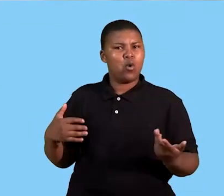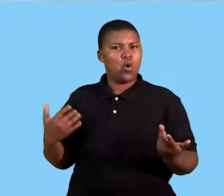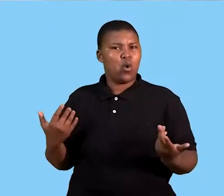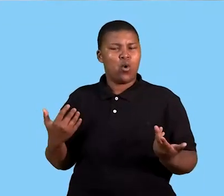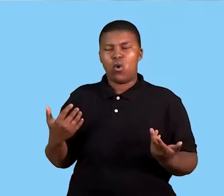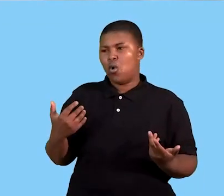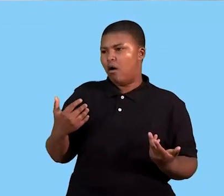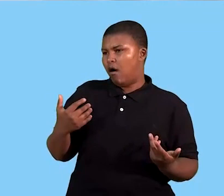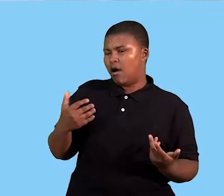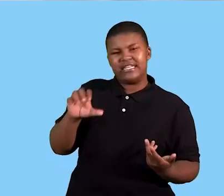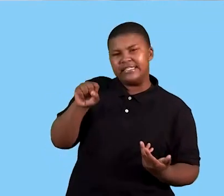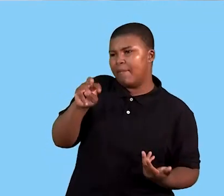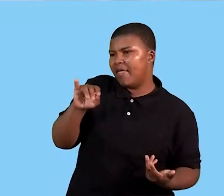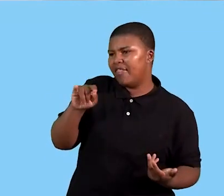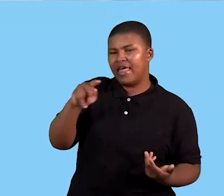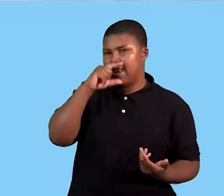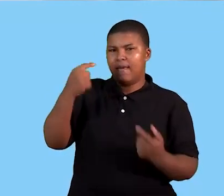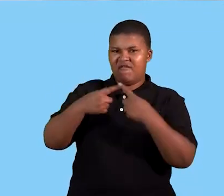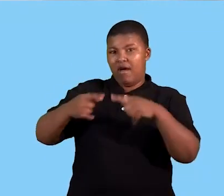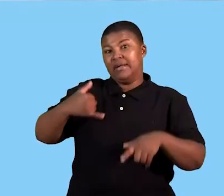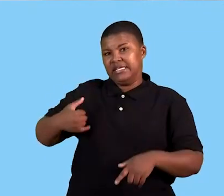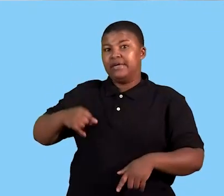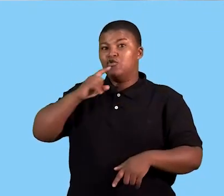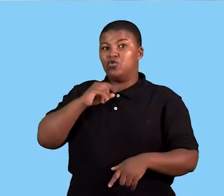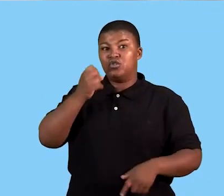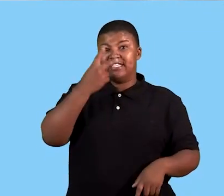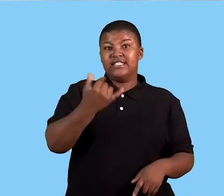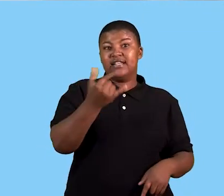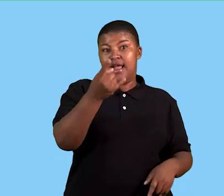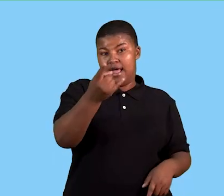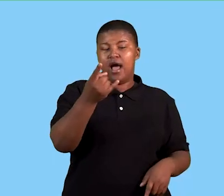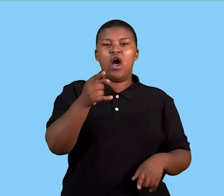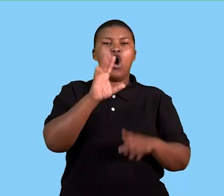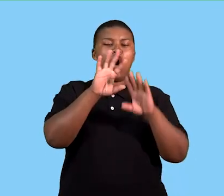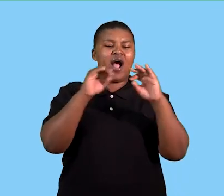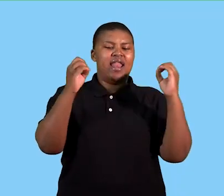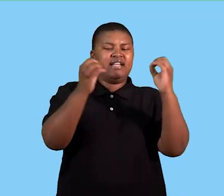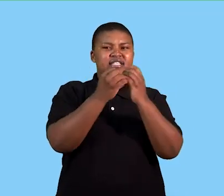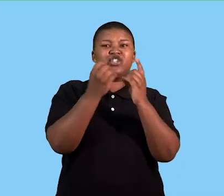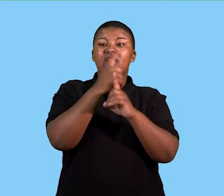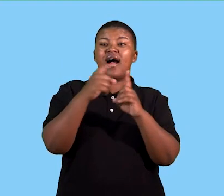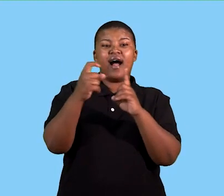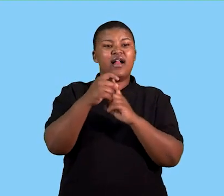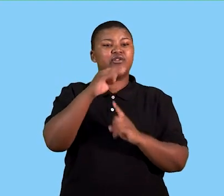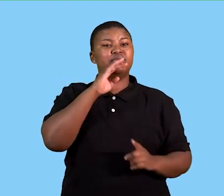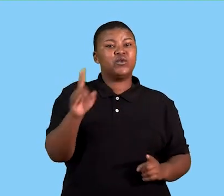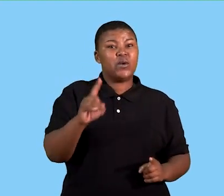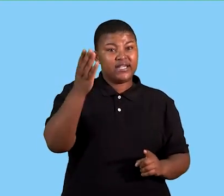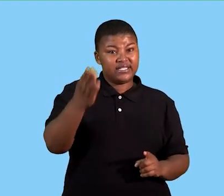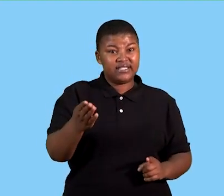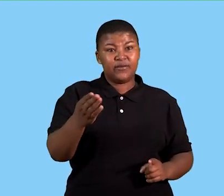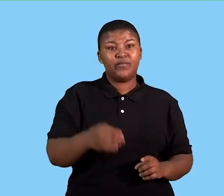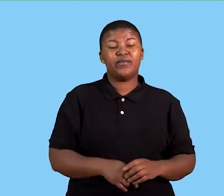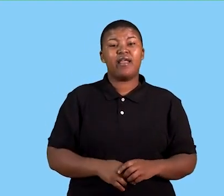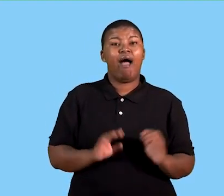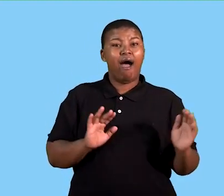Morrison or Miss Smith. So when we look at the definition of the organisational culture, we will